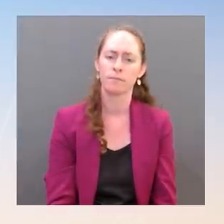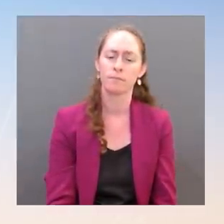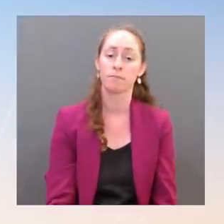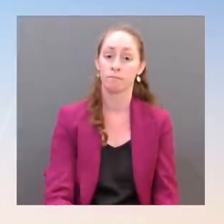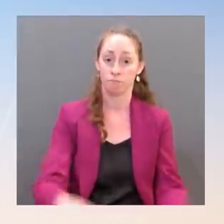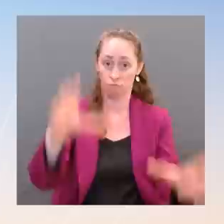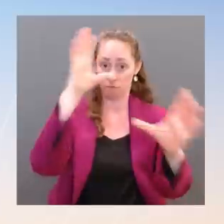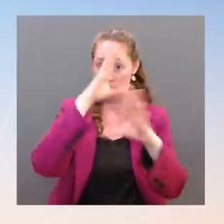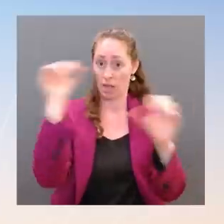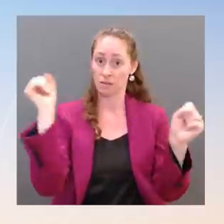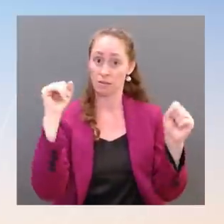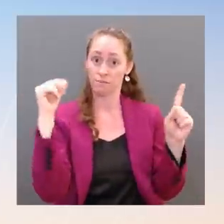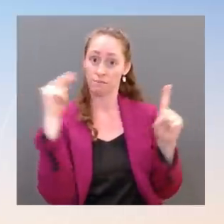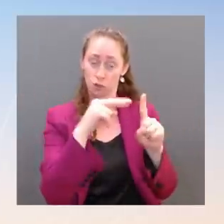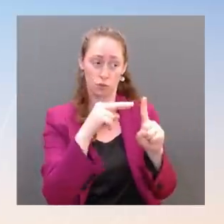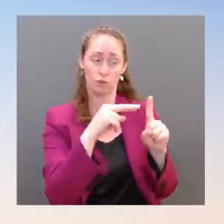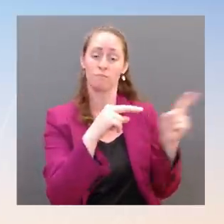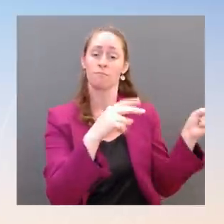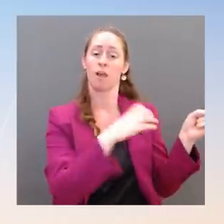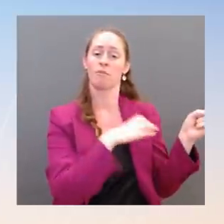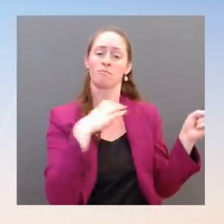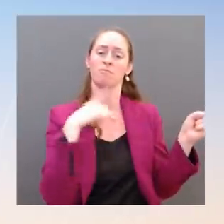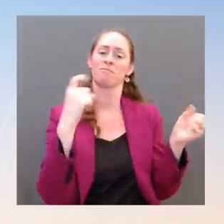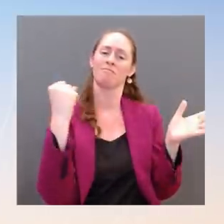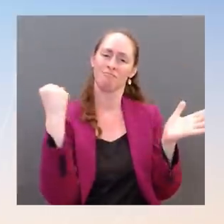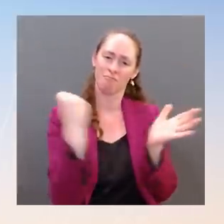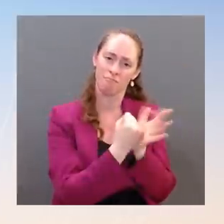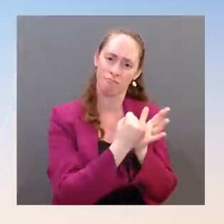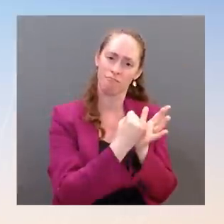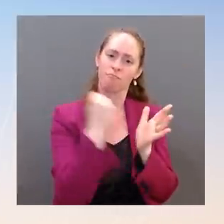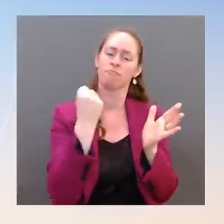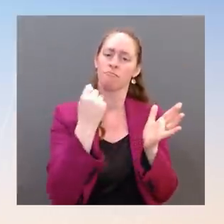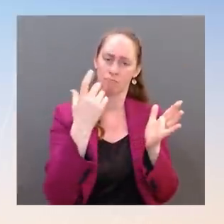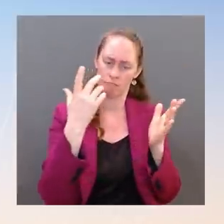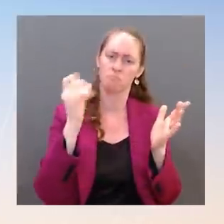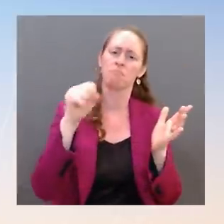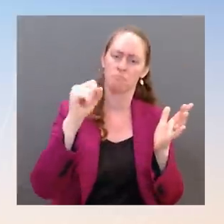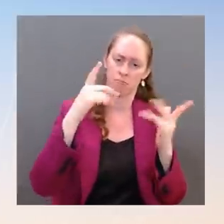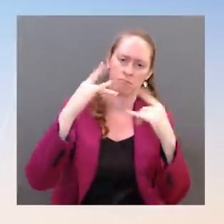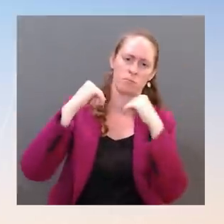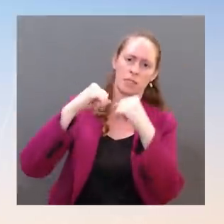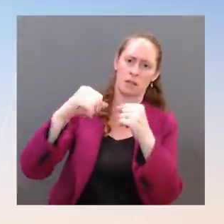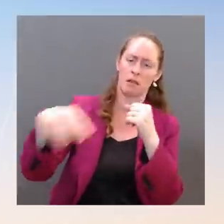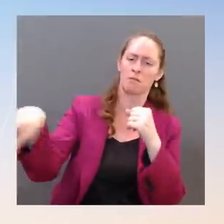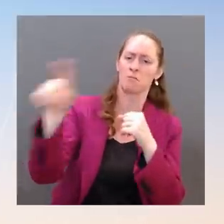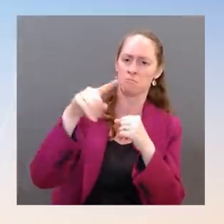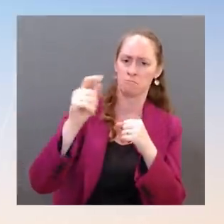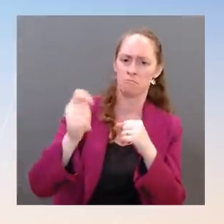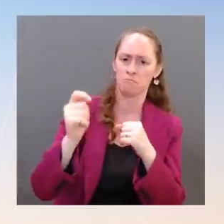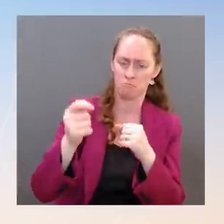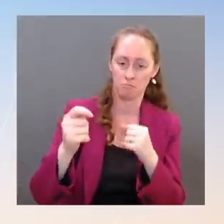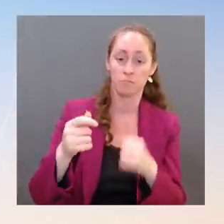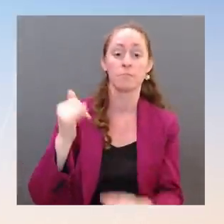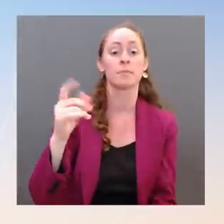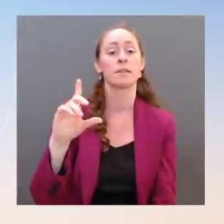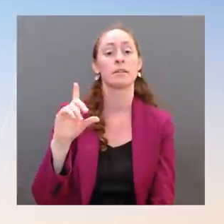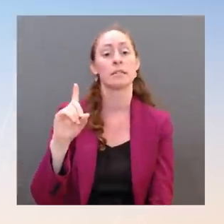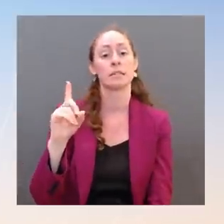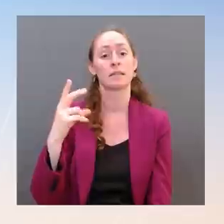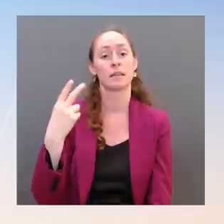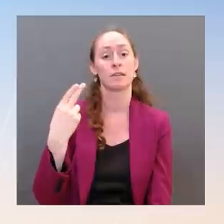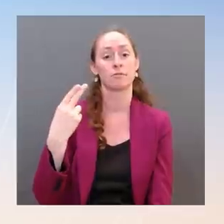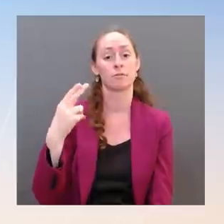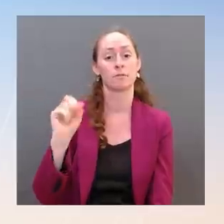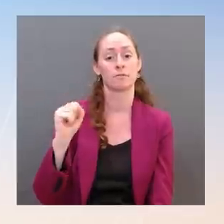and judges as soon as possible. Yesterday, in reference to this, the Department of Homeland Security said they are committed to protecting